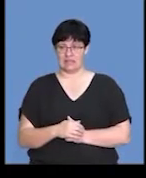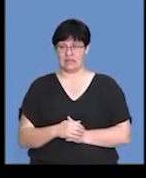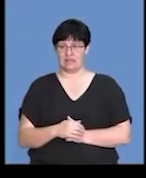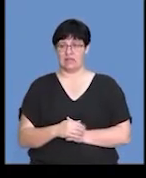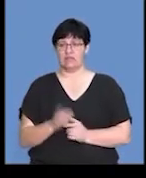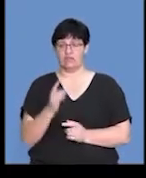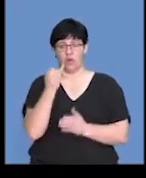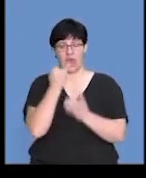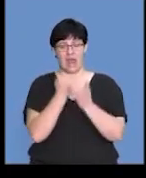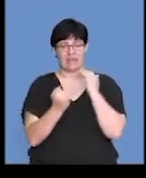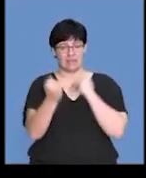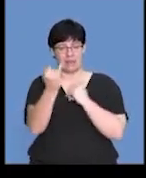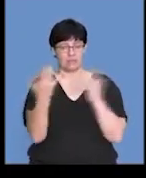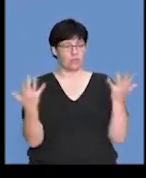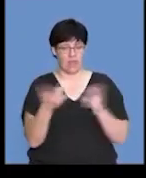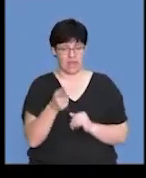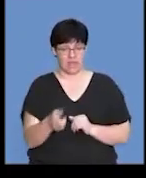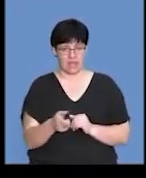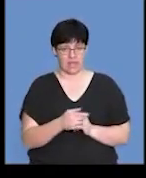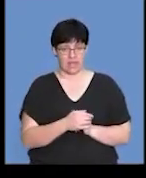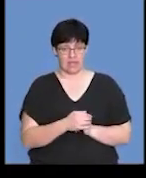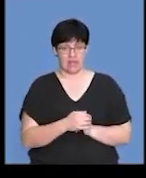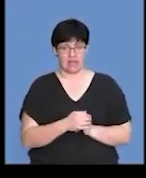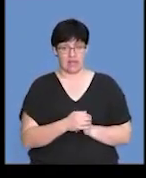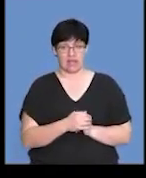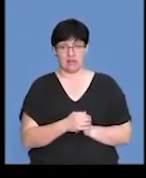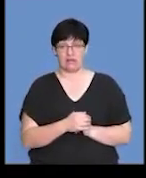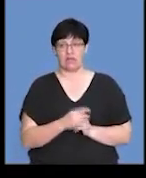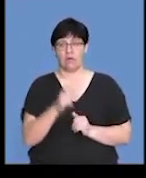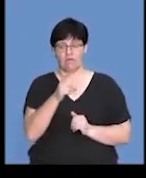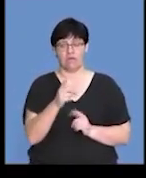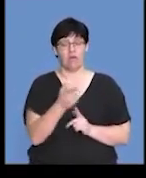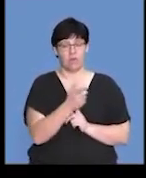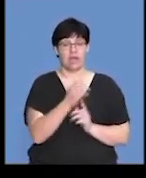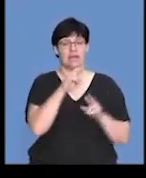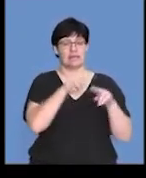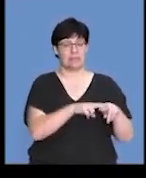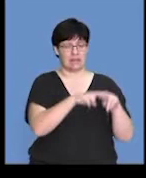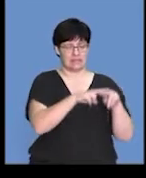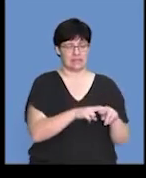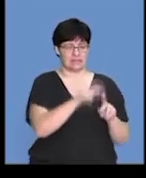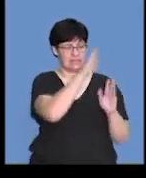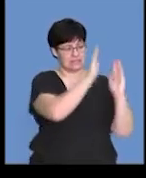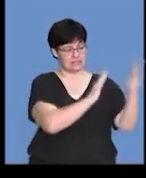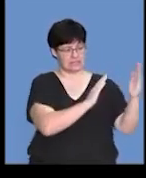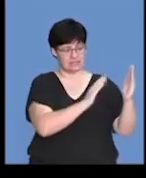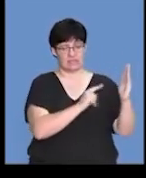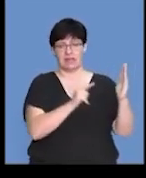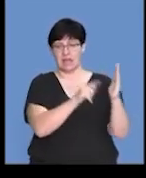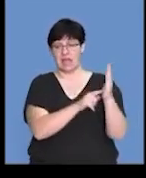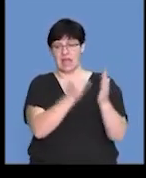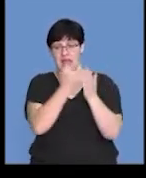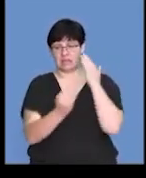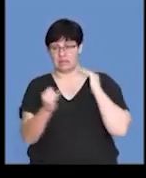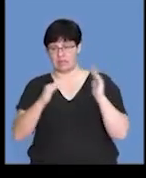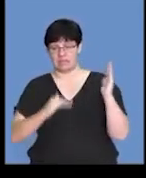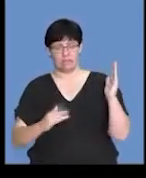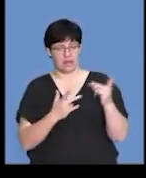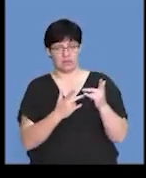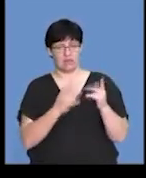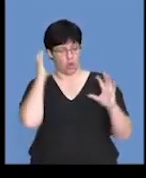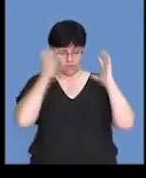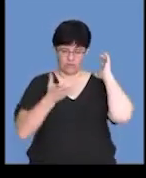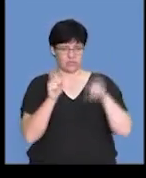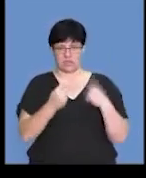where the independent variable would be, and that as an indication of the dependent variable, well, that would help you not to get confused.